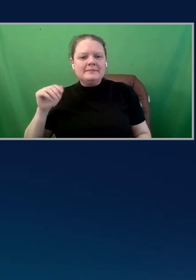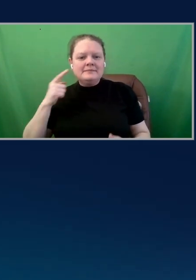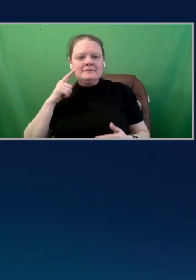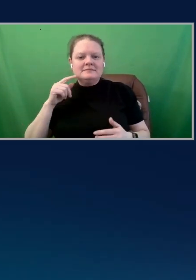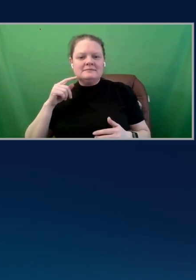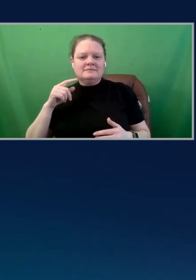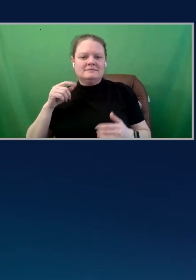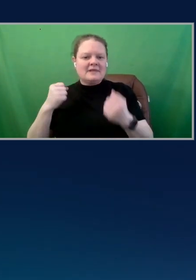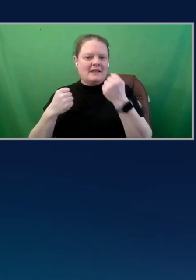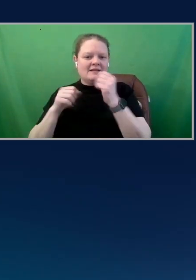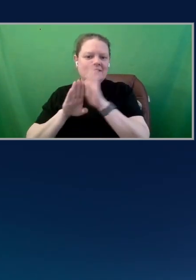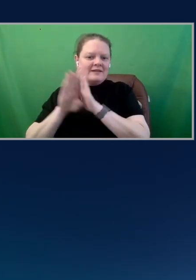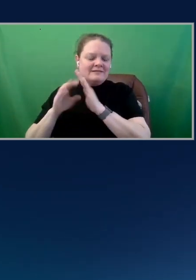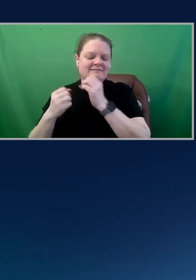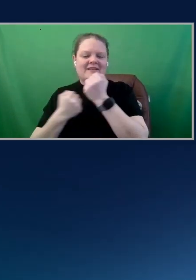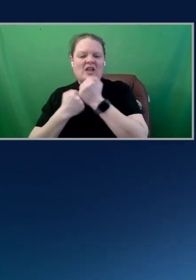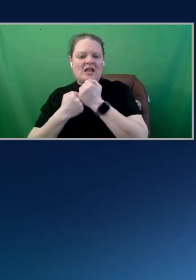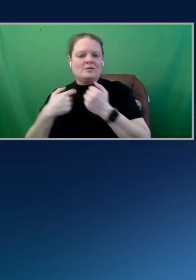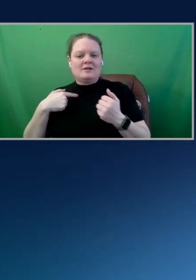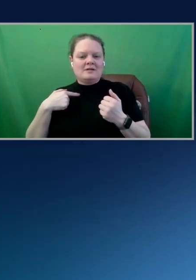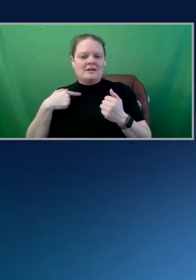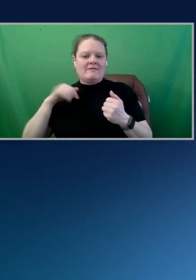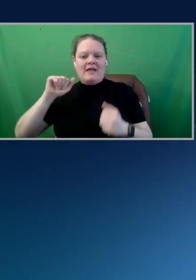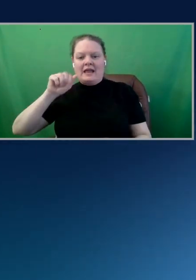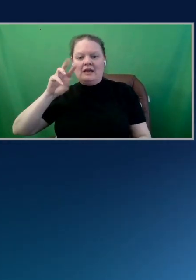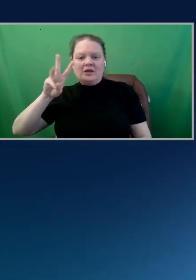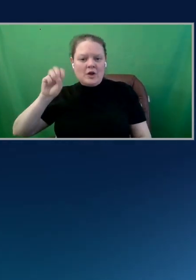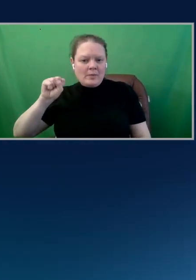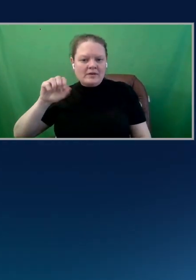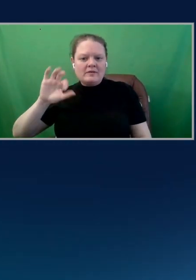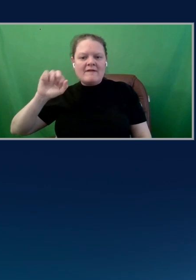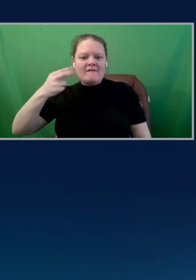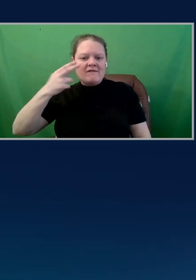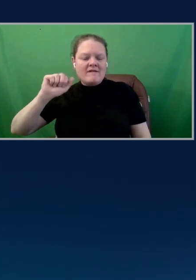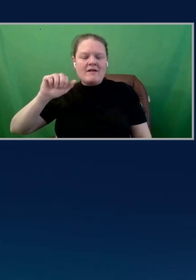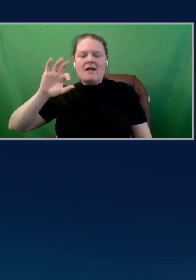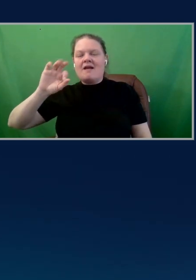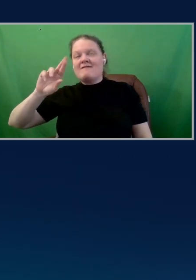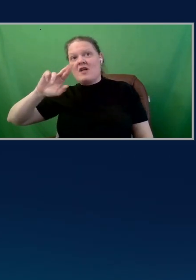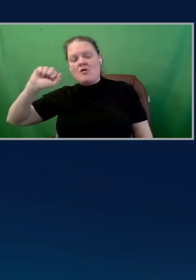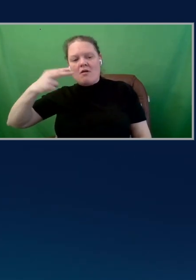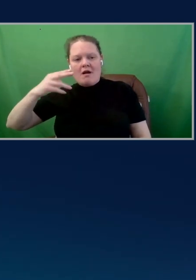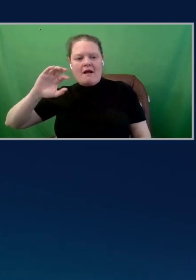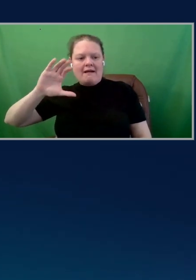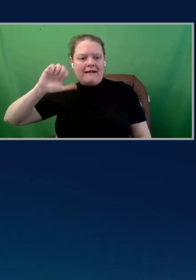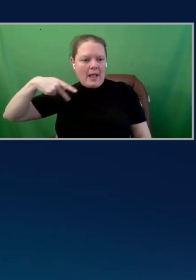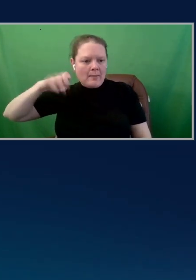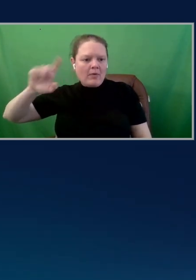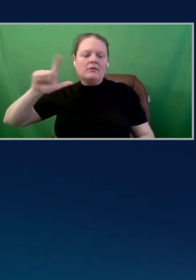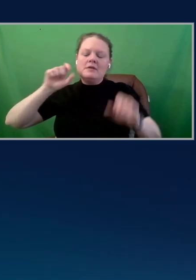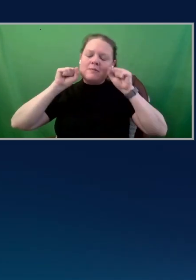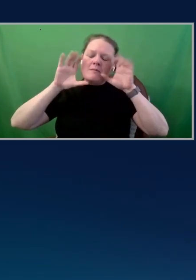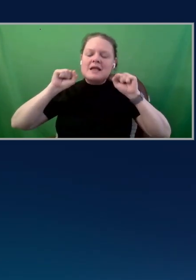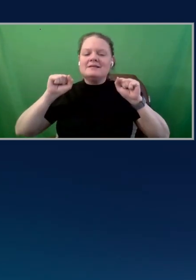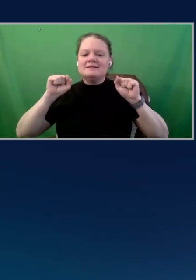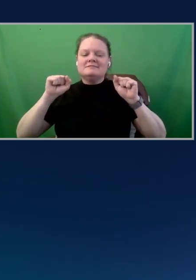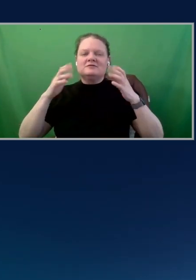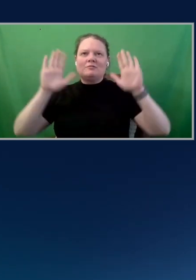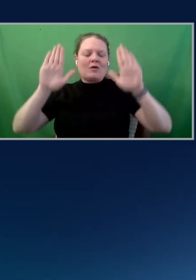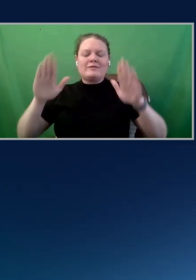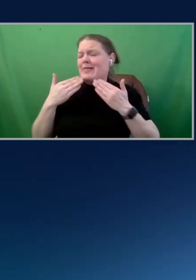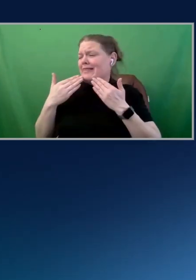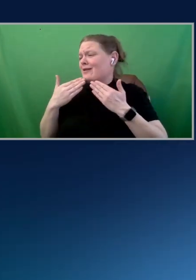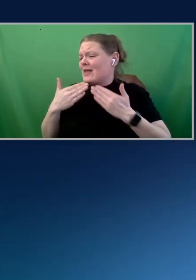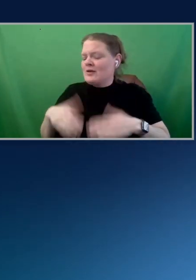Game Day here at AWS with Farrah Campbell. Amazing, incredible, awesome host Thank you. Thank you. I'm getting some